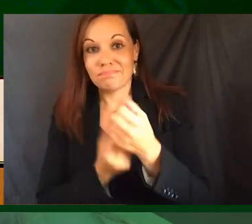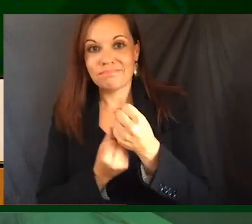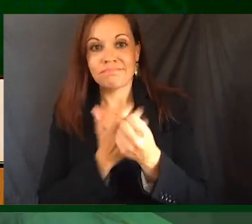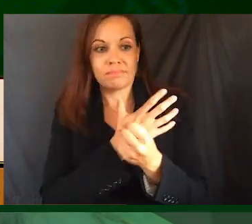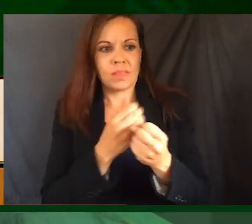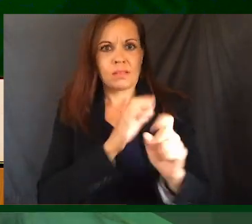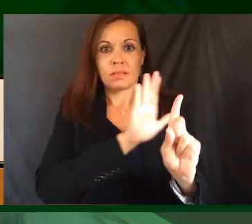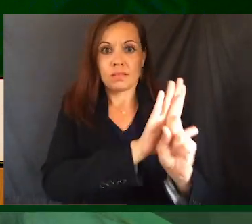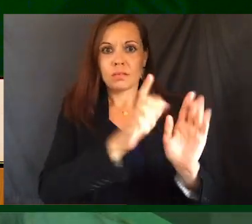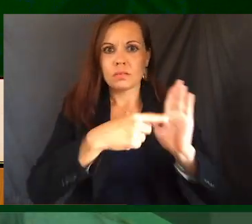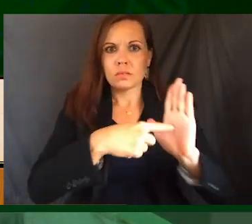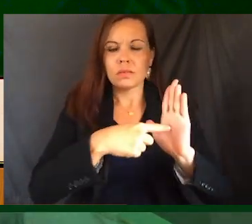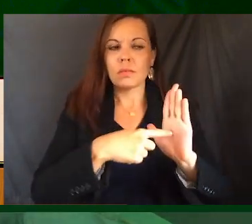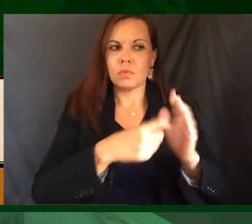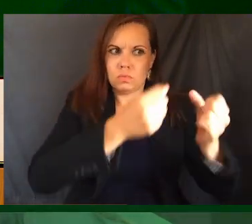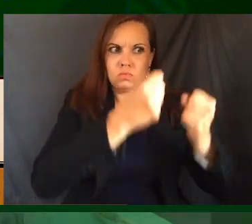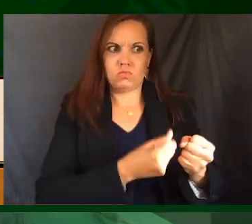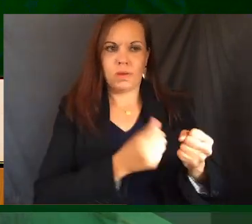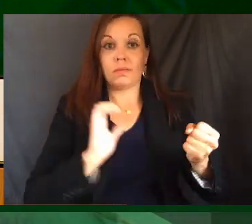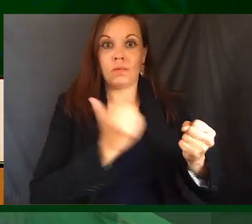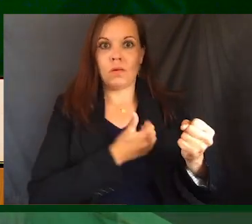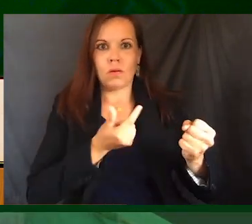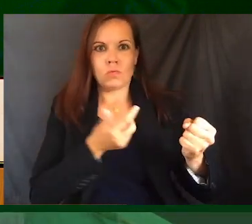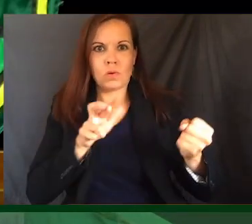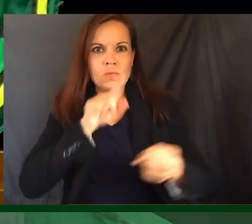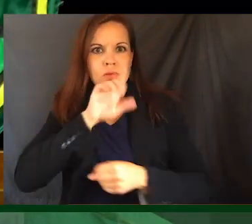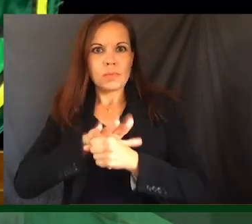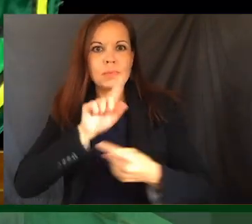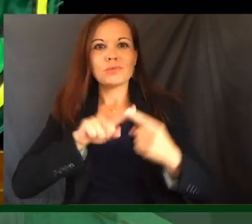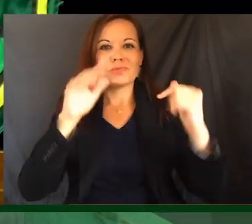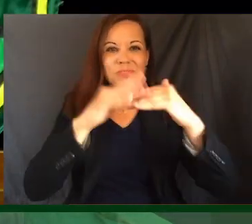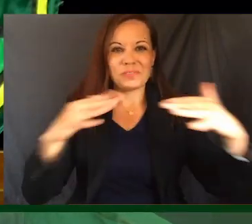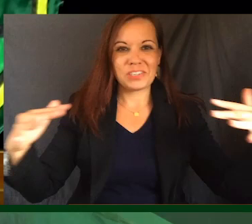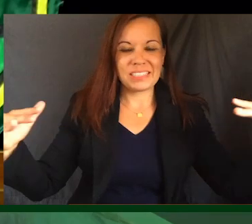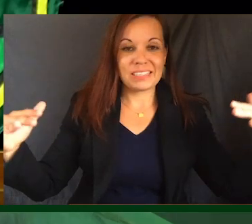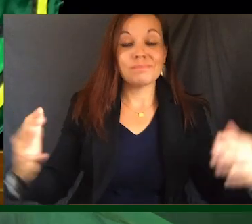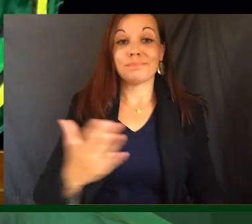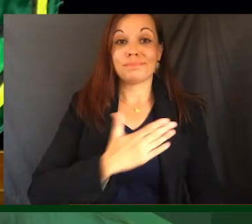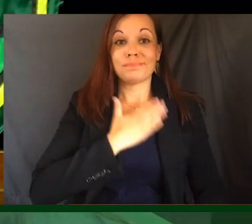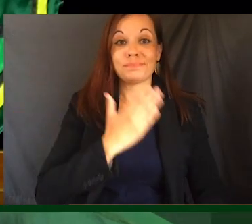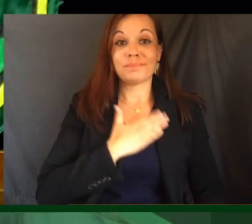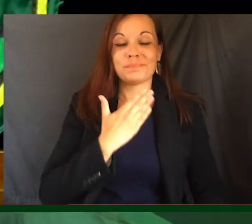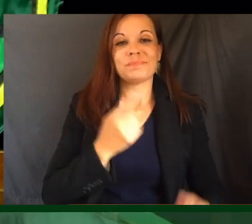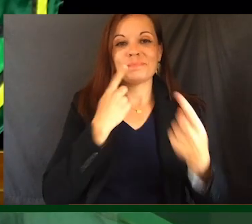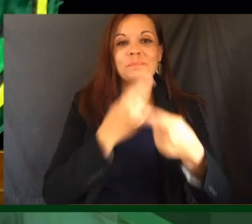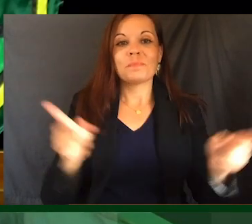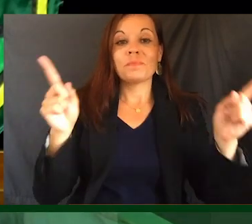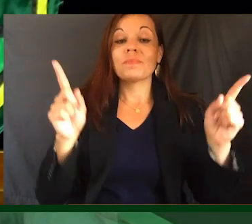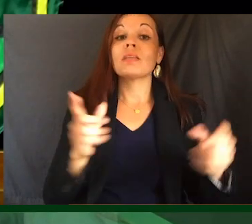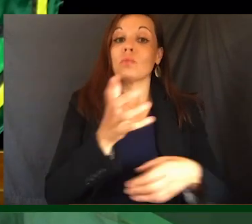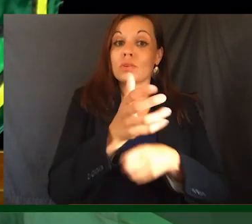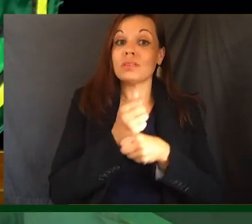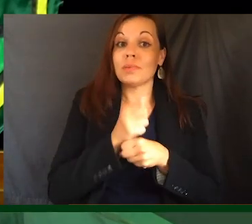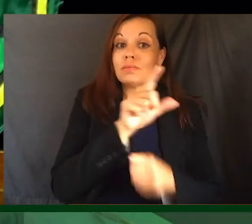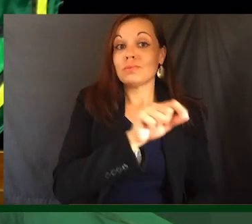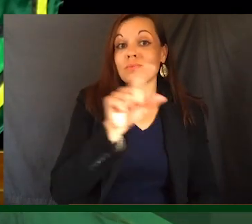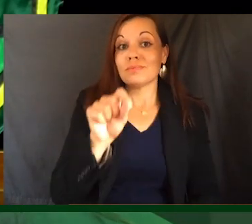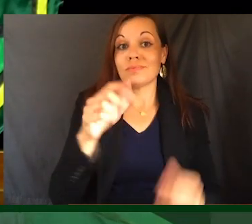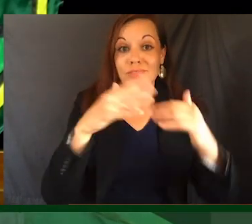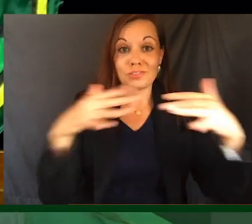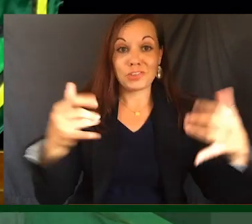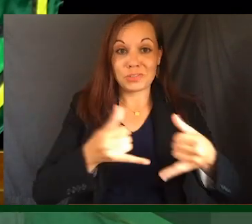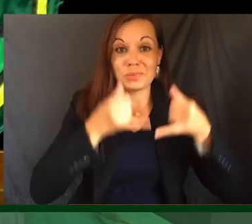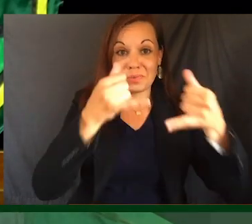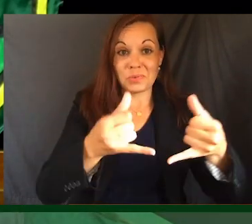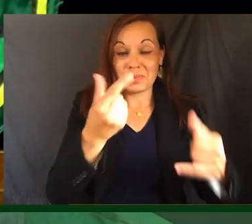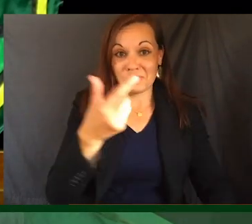example, strengthens Green River's commitment to diversity. I am pleased to announce that the recipient of the 2020 Diversity Award